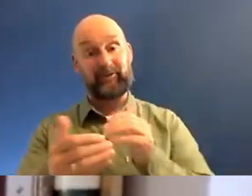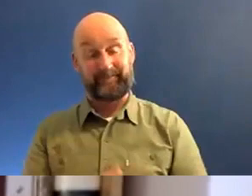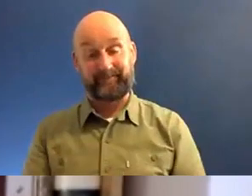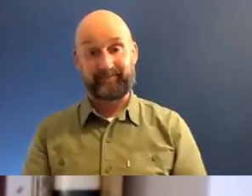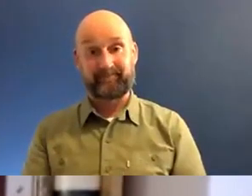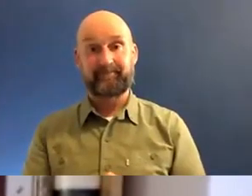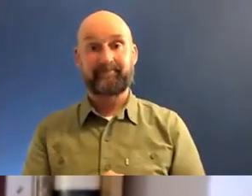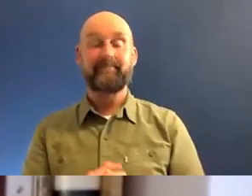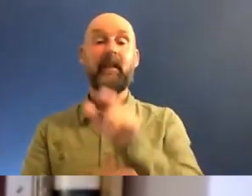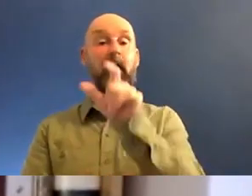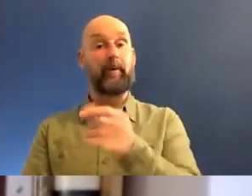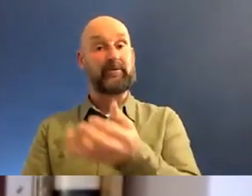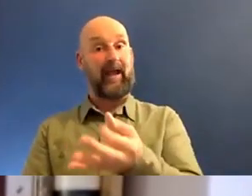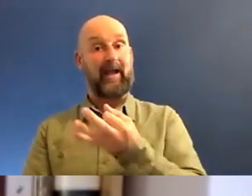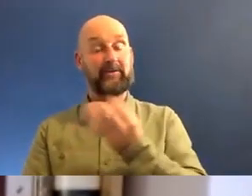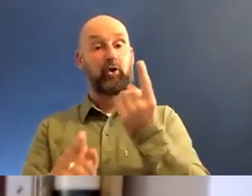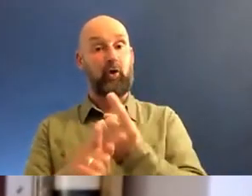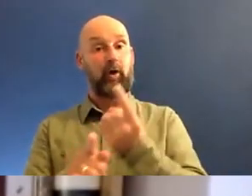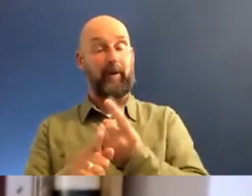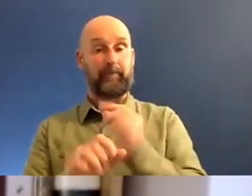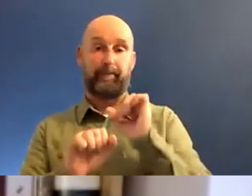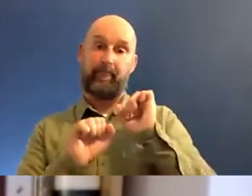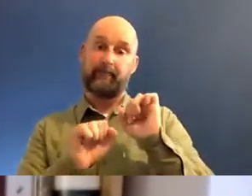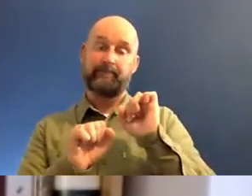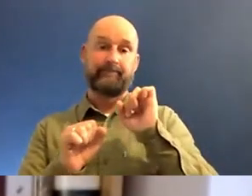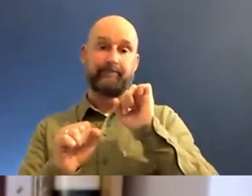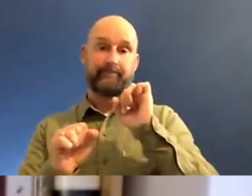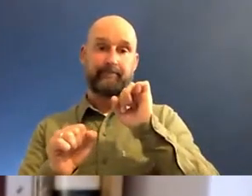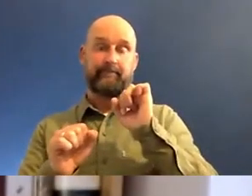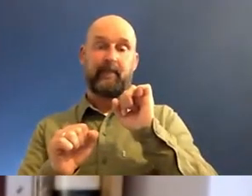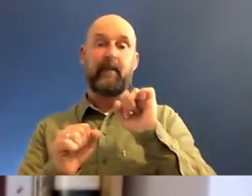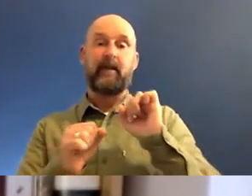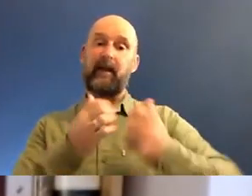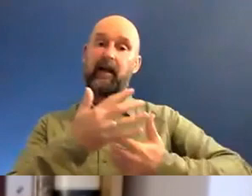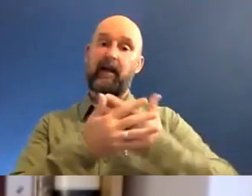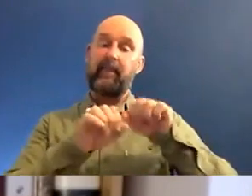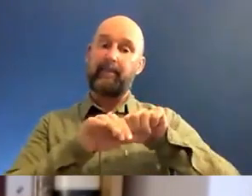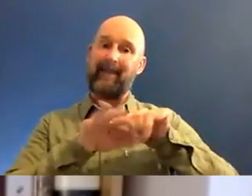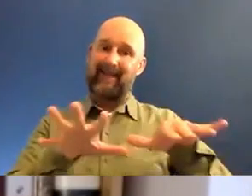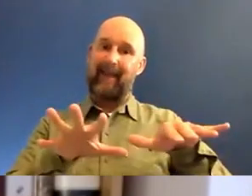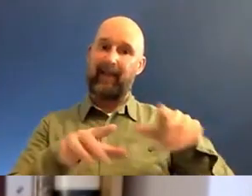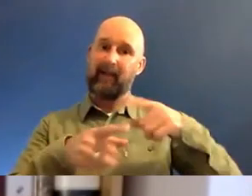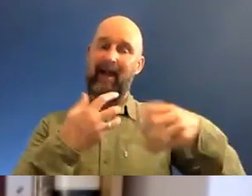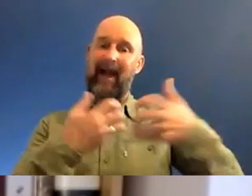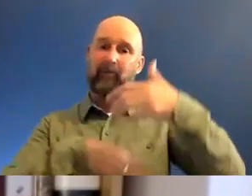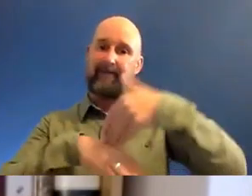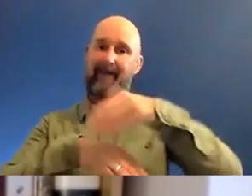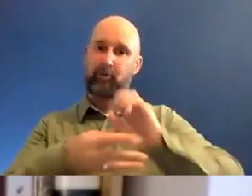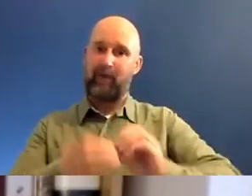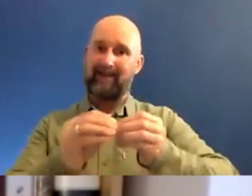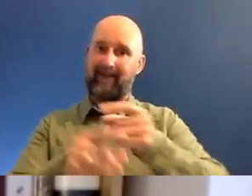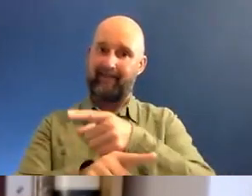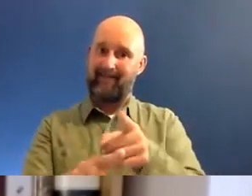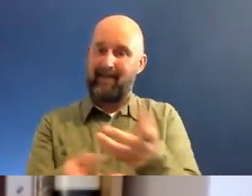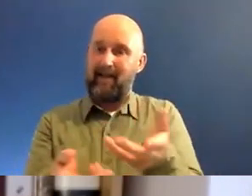Somebody has asked about the experience of the pandemic for you as creative people. I can't